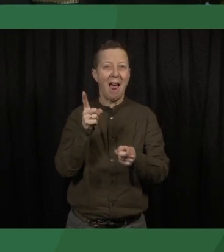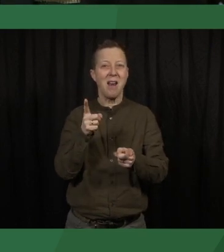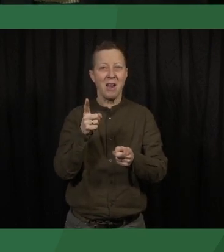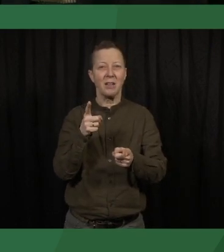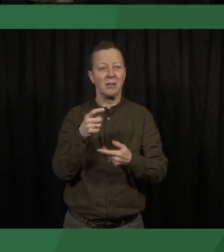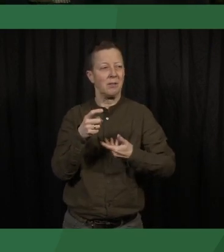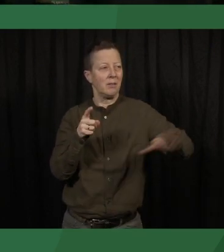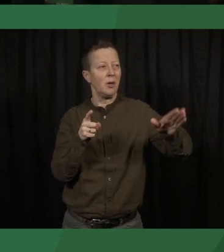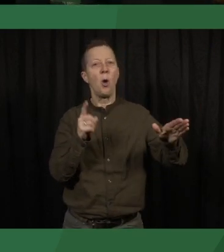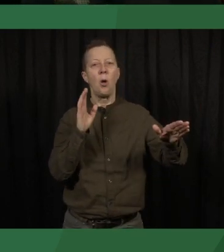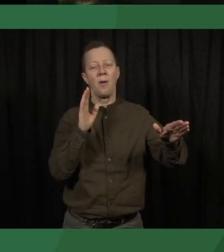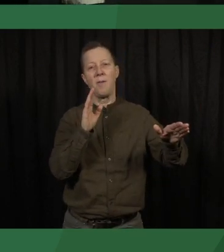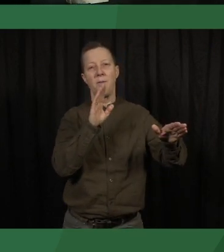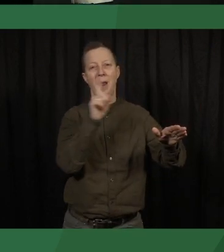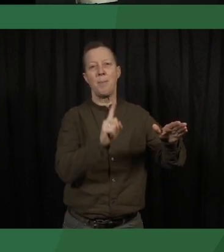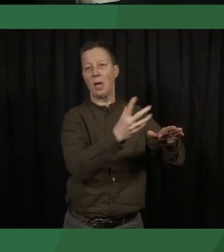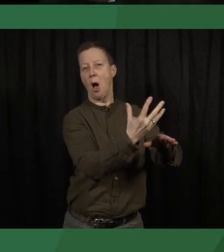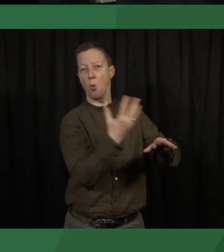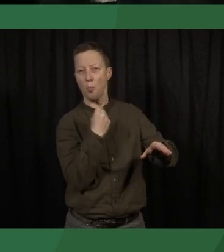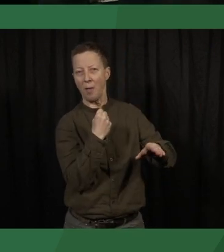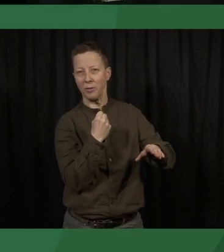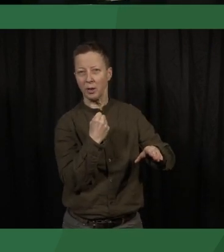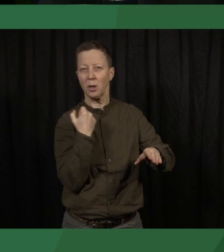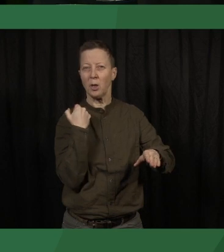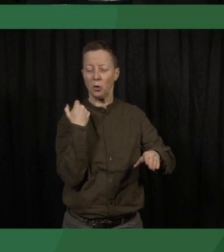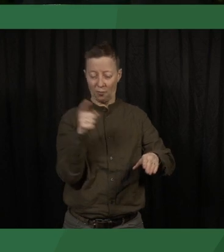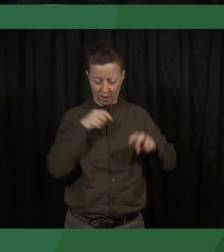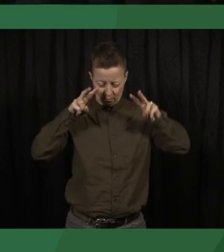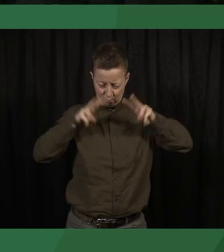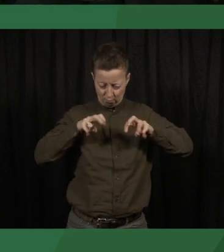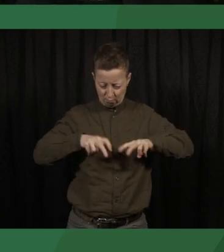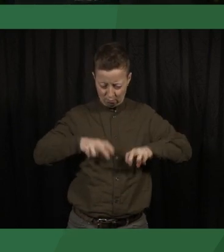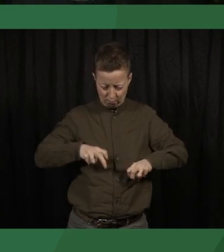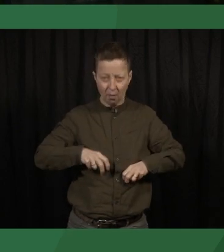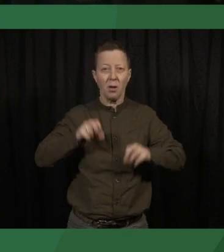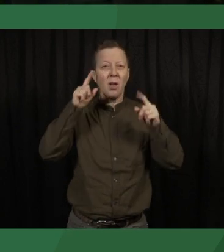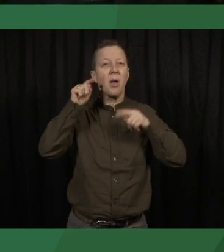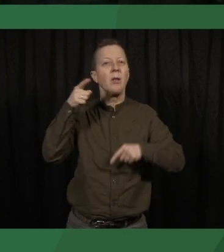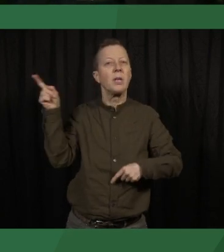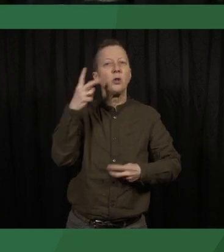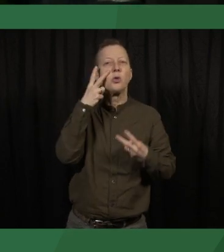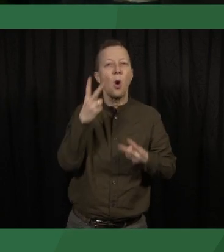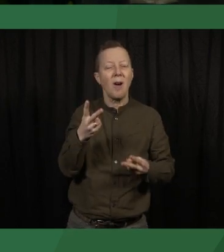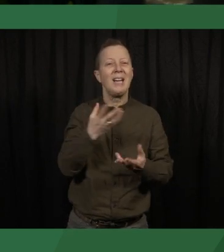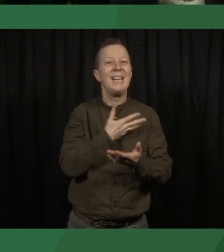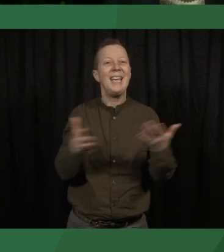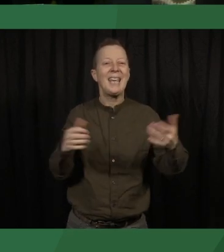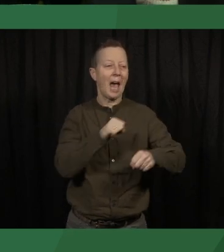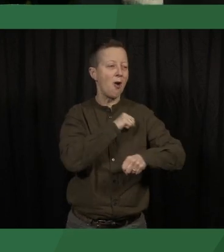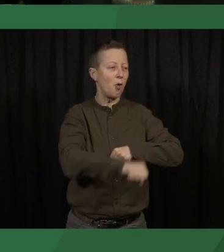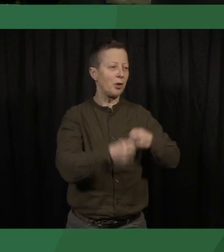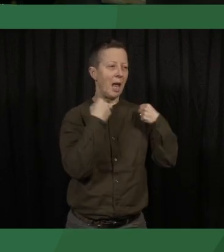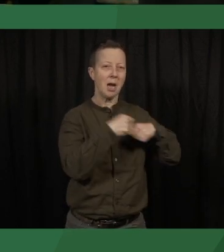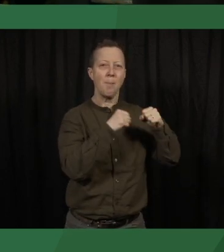occupant. When analyzing these data, what they found was that nonviolent campaigns were